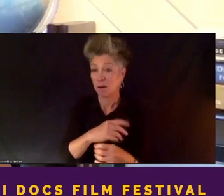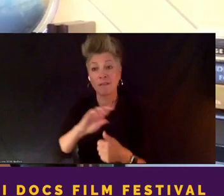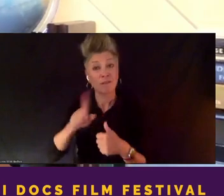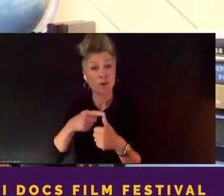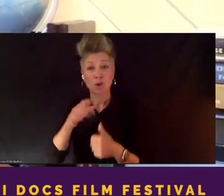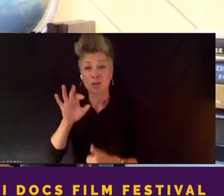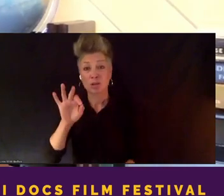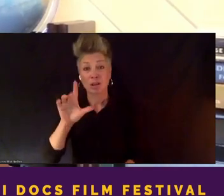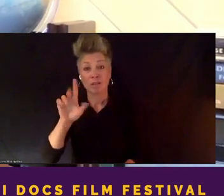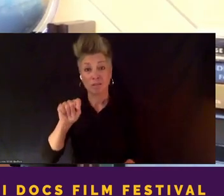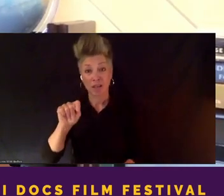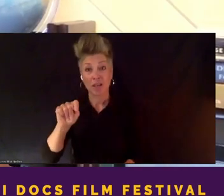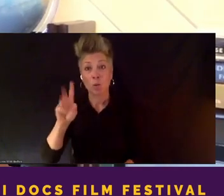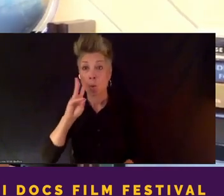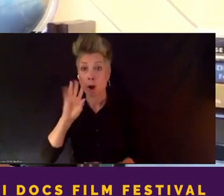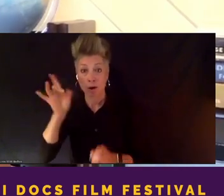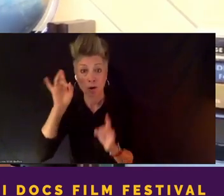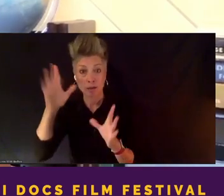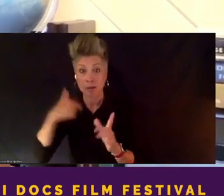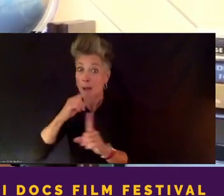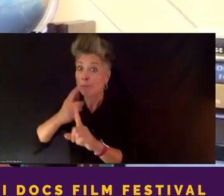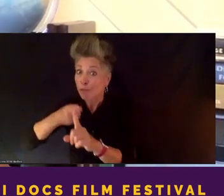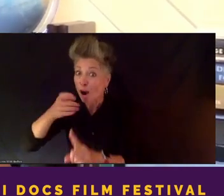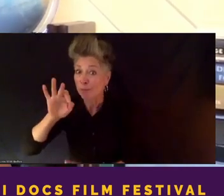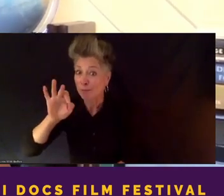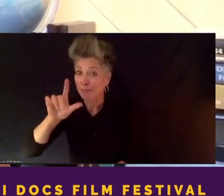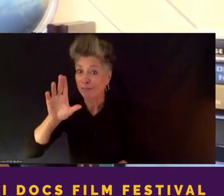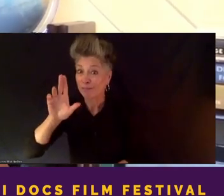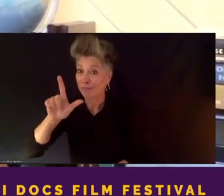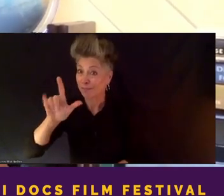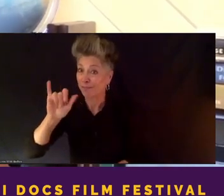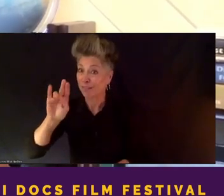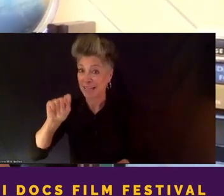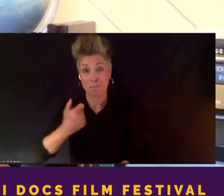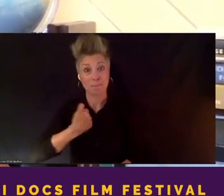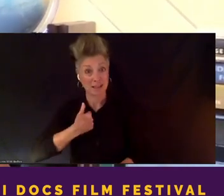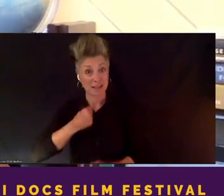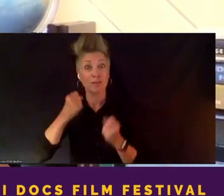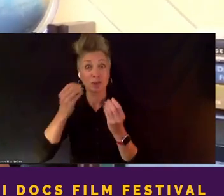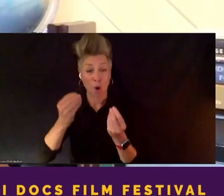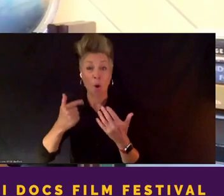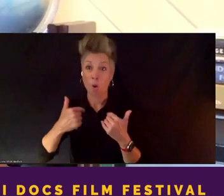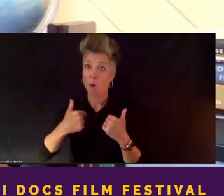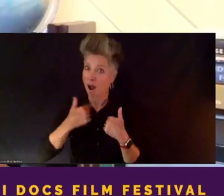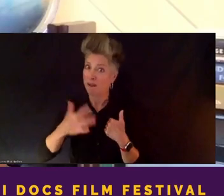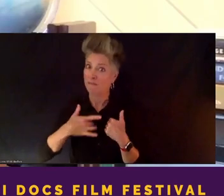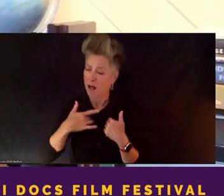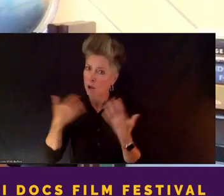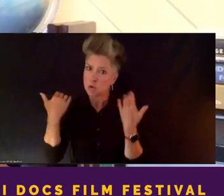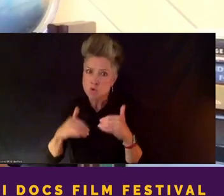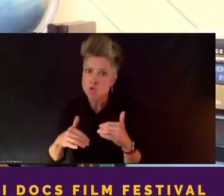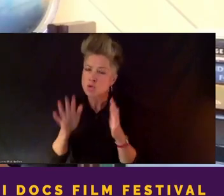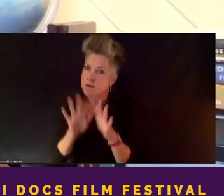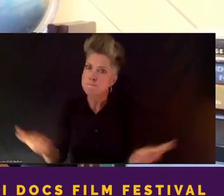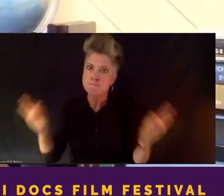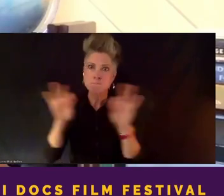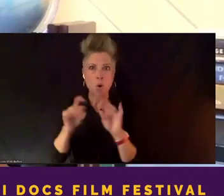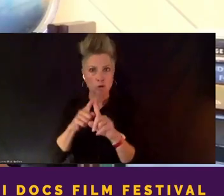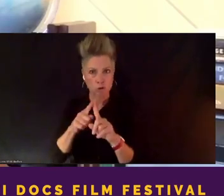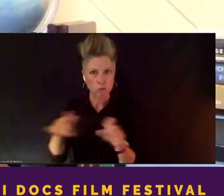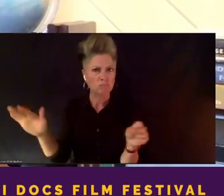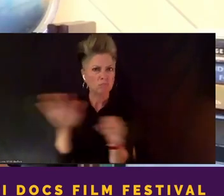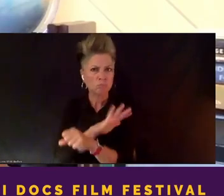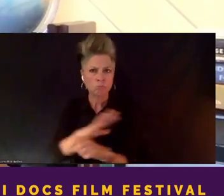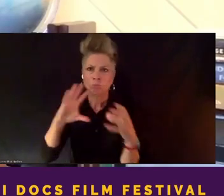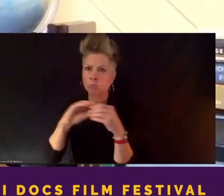I'm actually from Flint. So I had a I had a vested interest in in in telling the complete story if there was more to be told. You know,